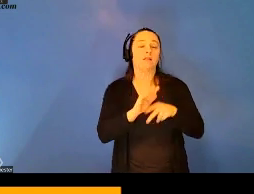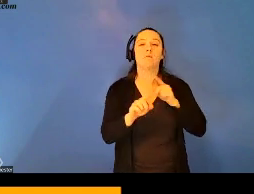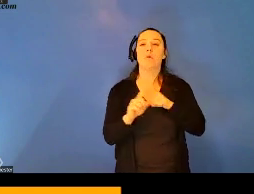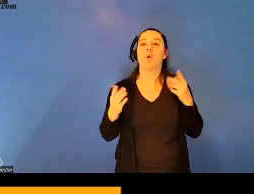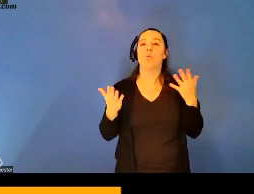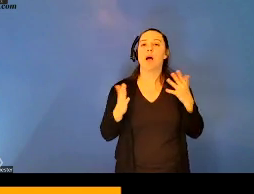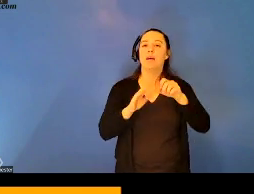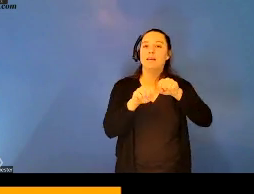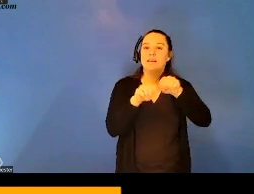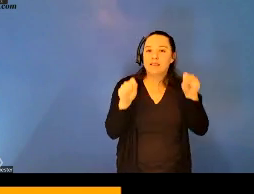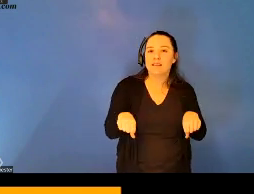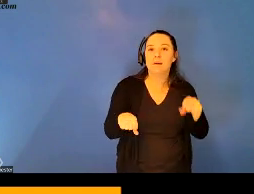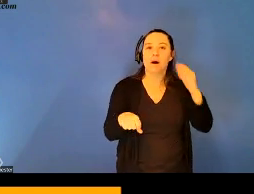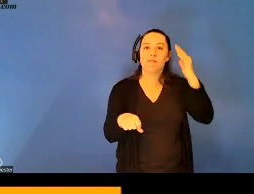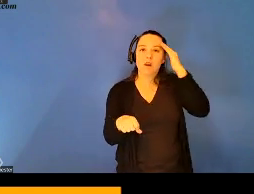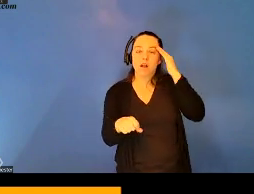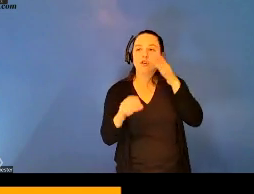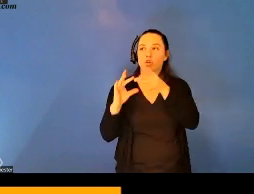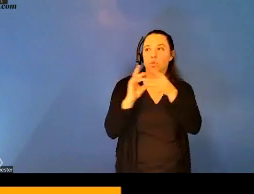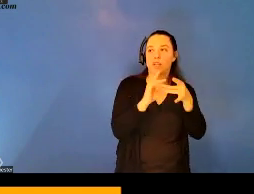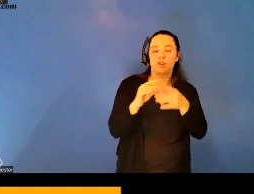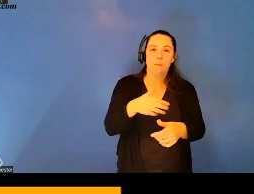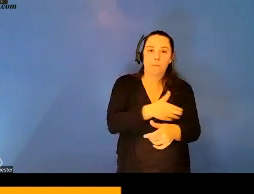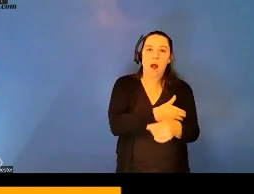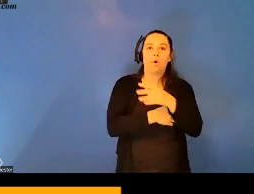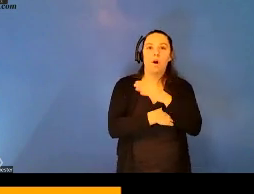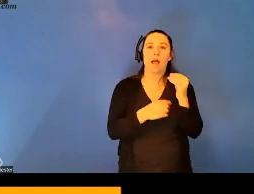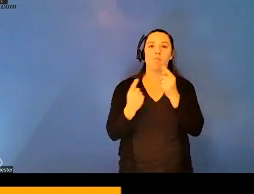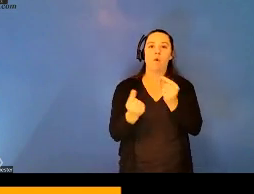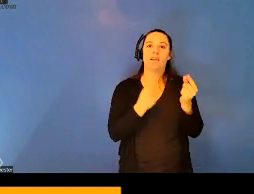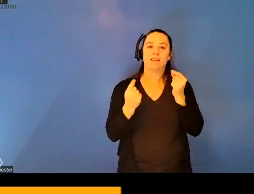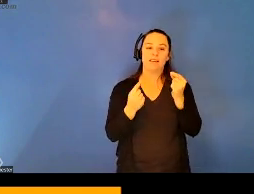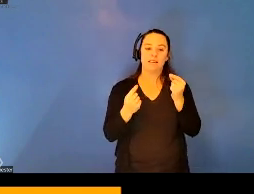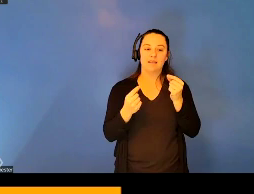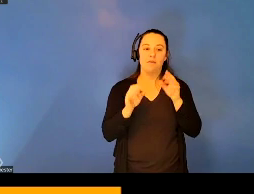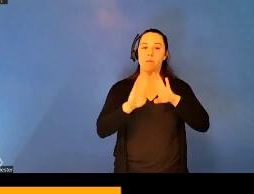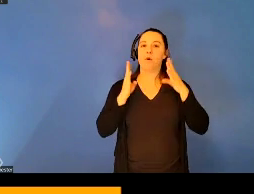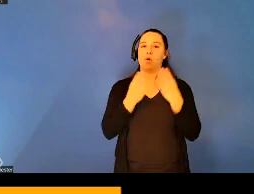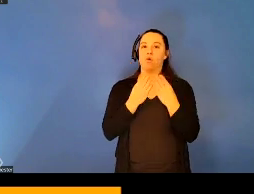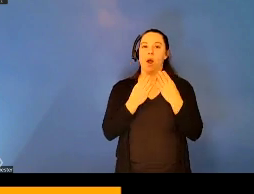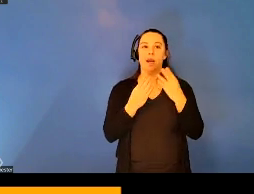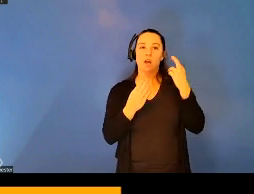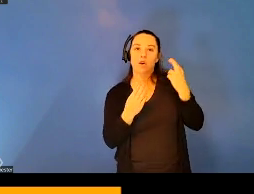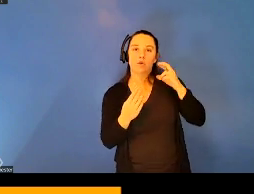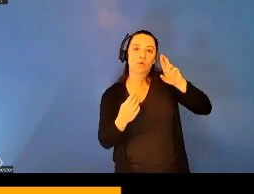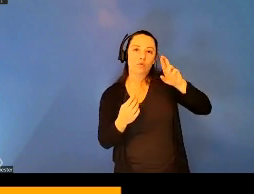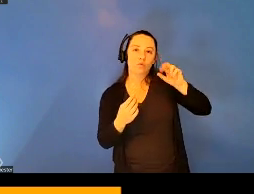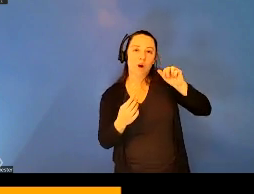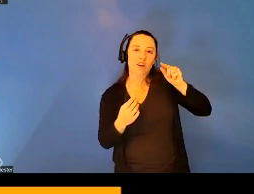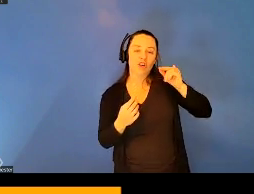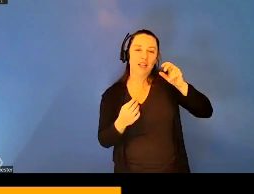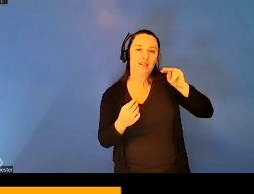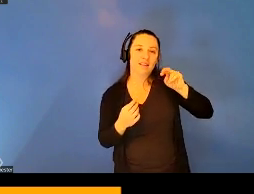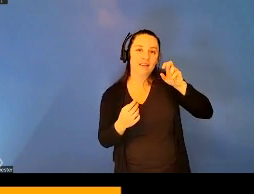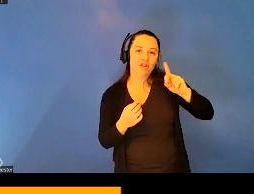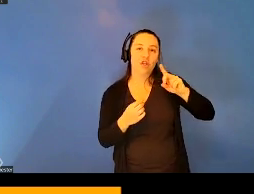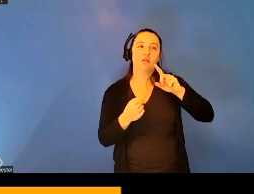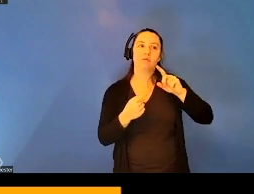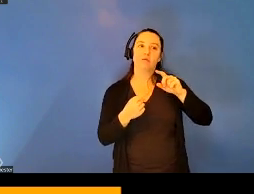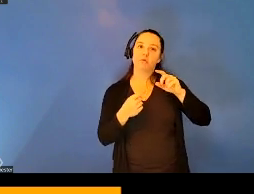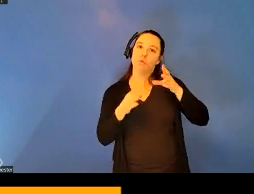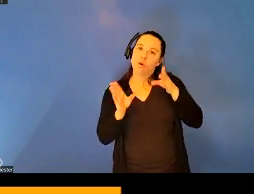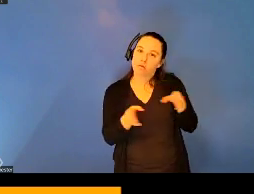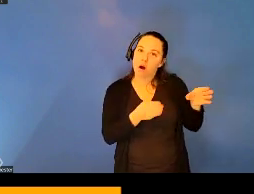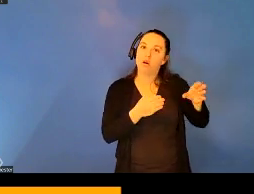knowledges, relations of power and practices of bureaucratic rationalization were organized to constitute an accepted